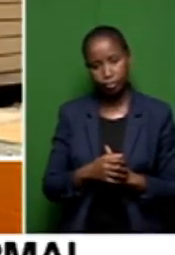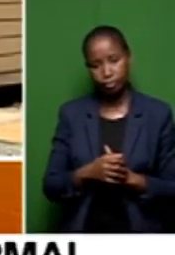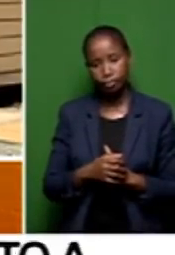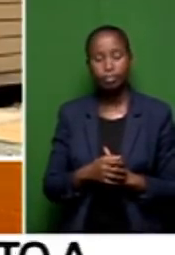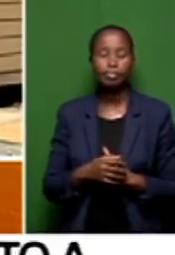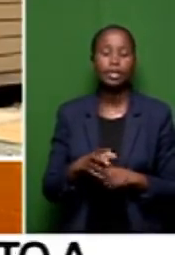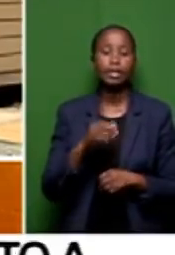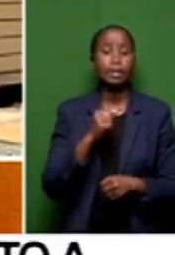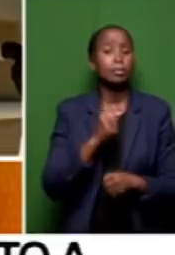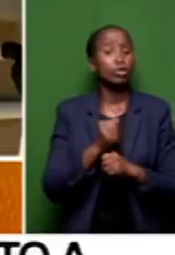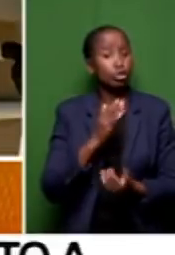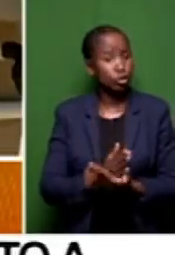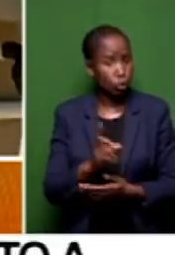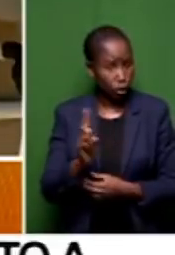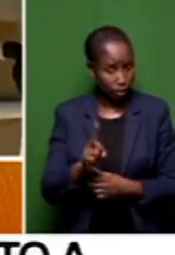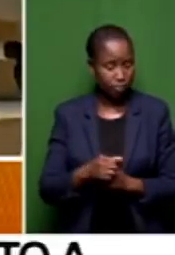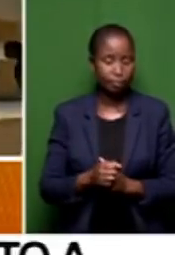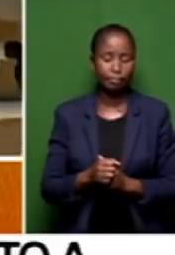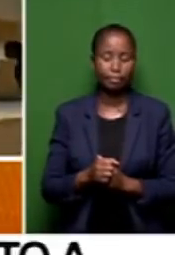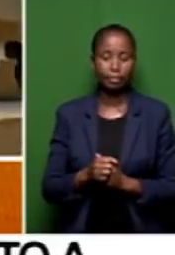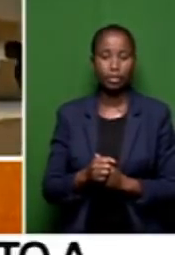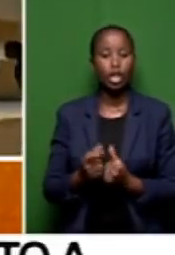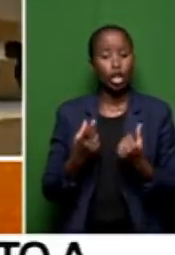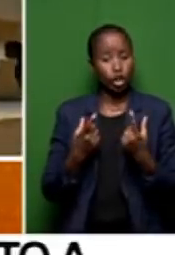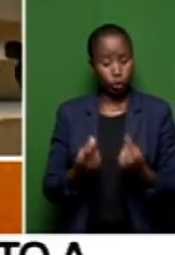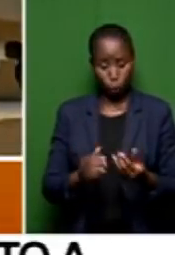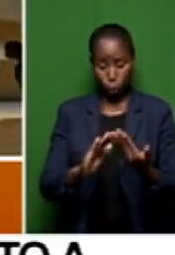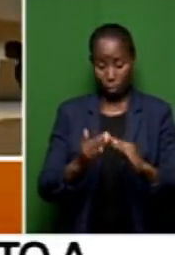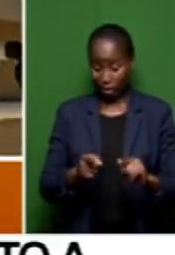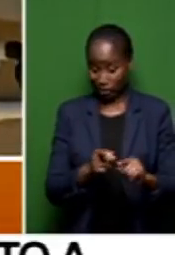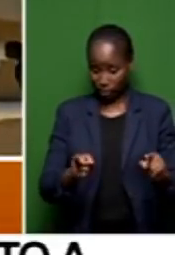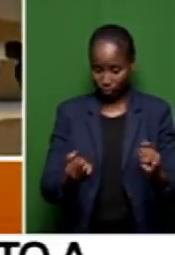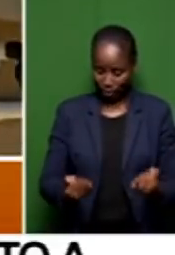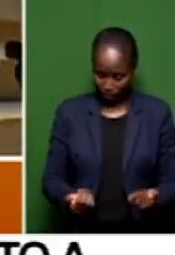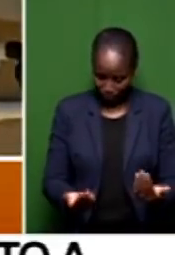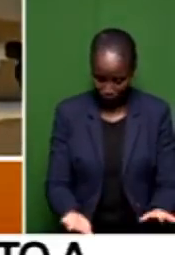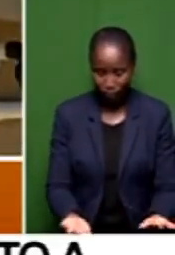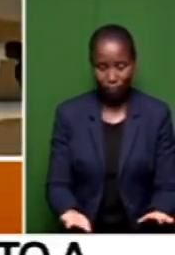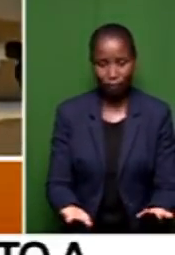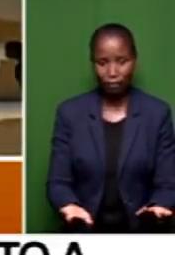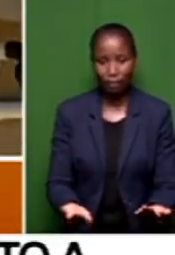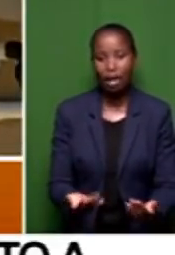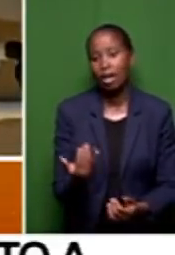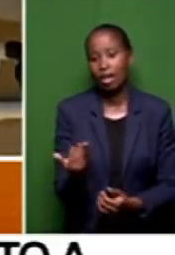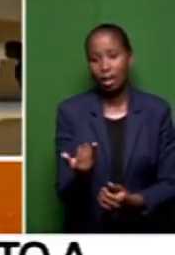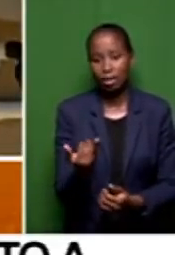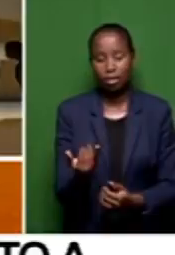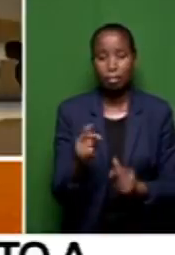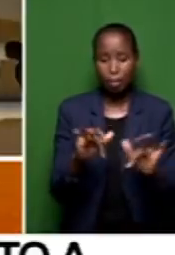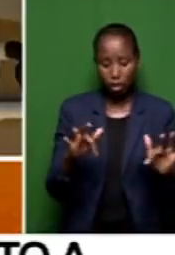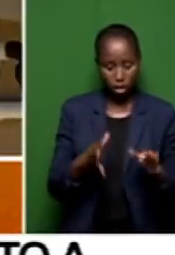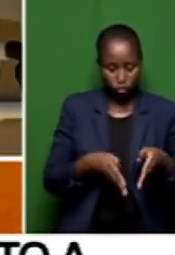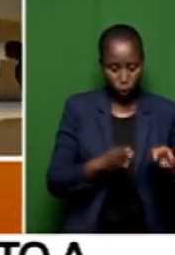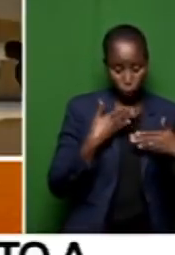roll out services to communities that do not have services like roads. Because,